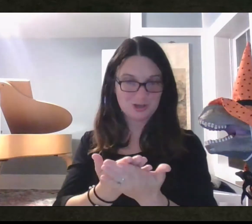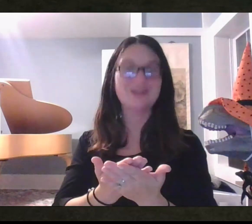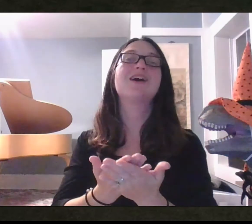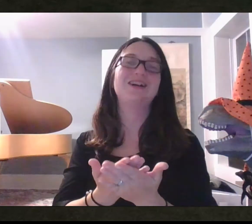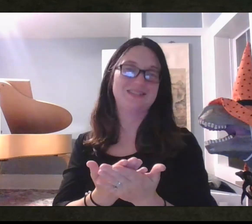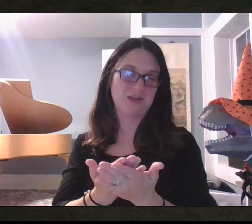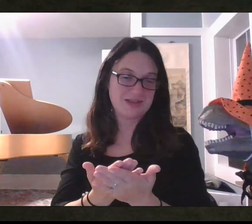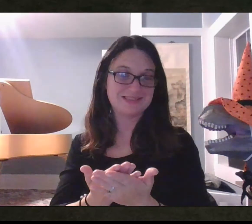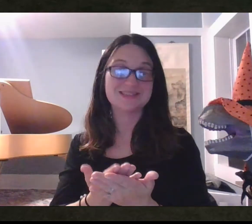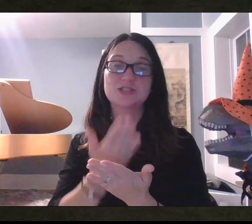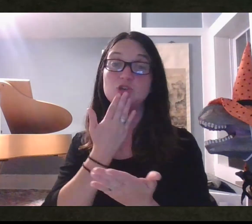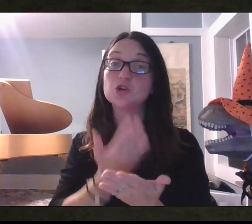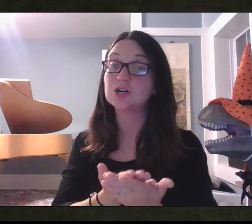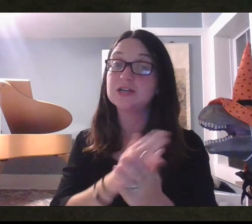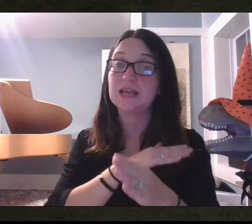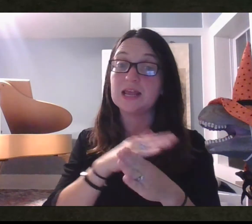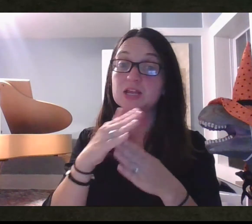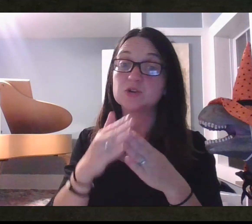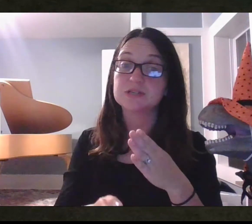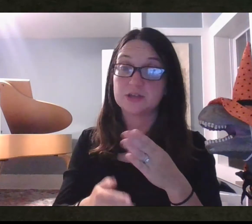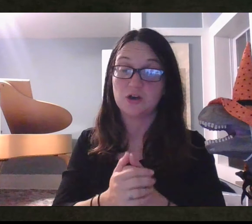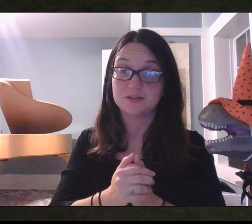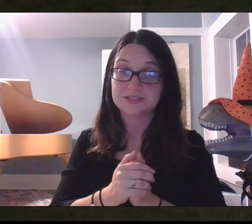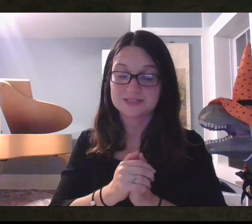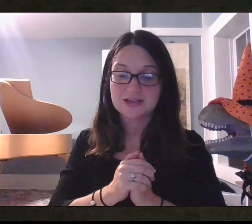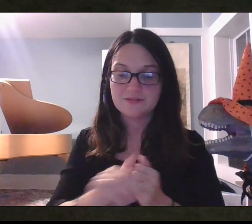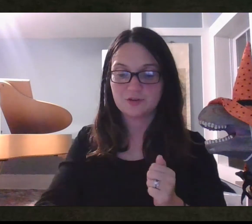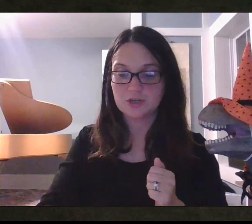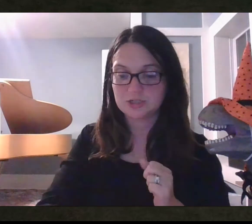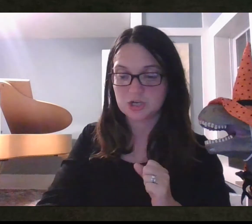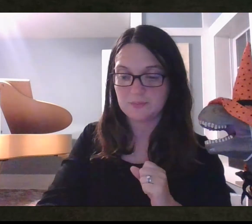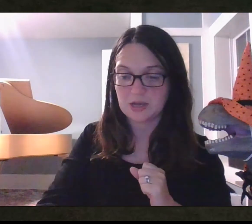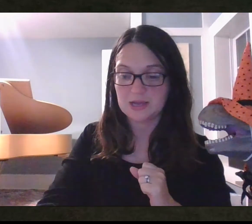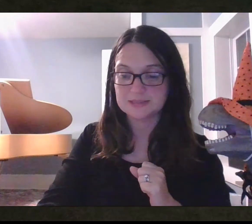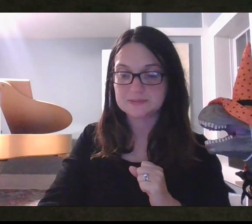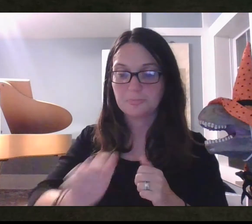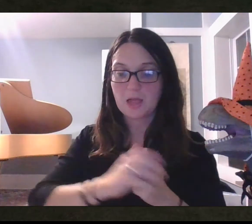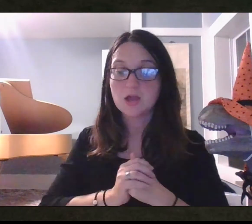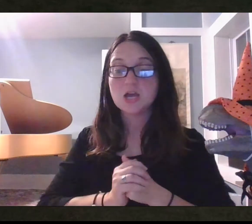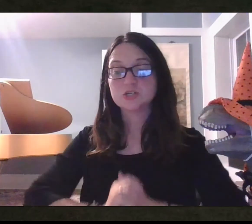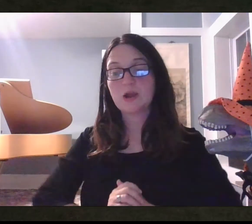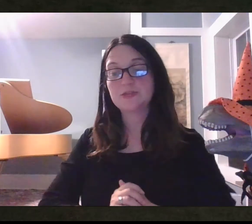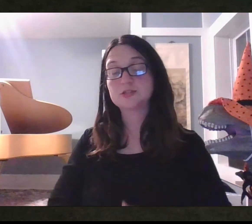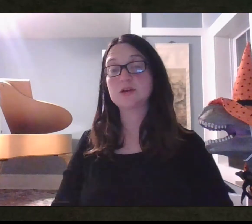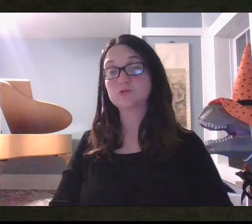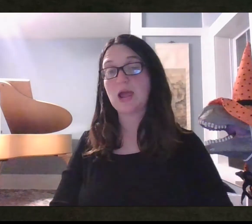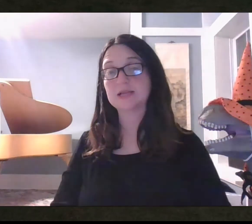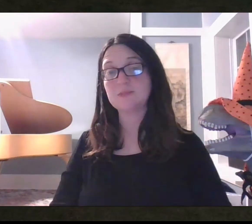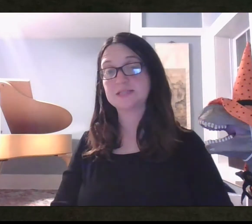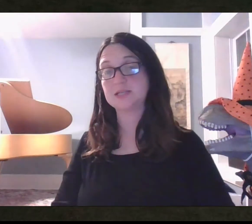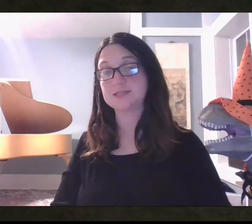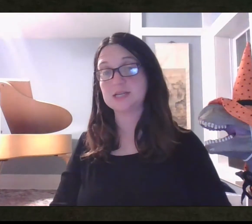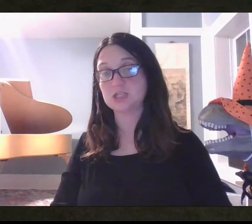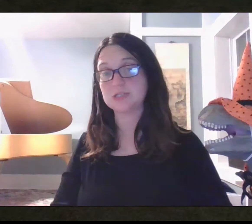Good consequences. Good end results. Good job, guys. Tyrannosaurus